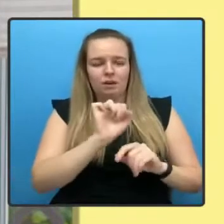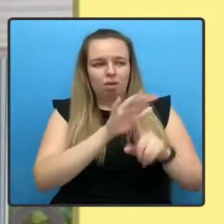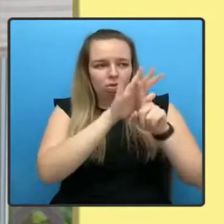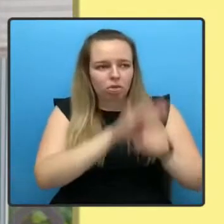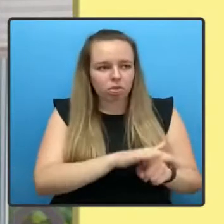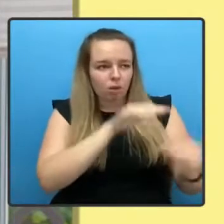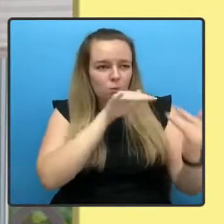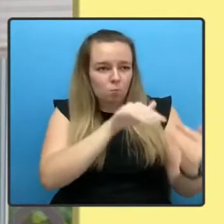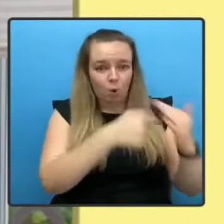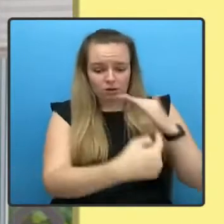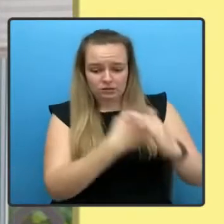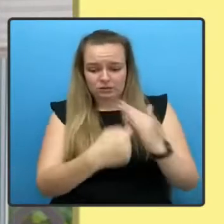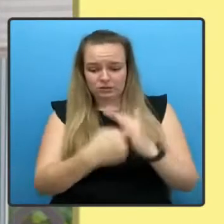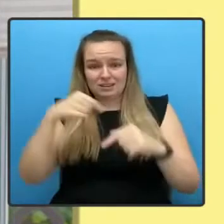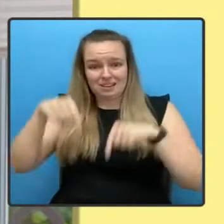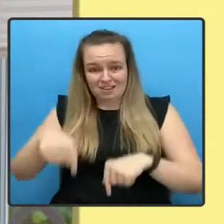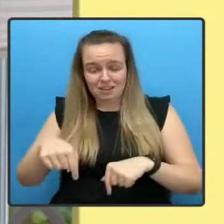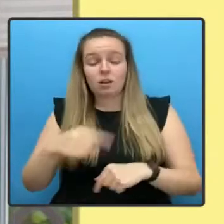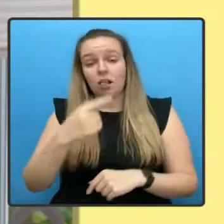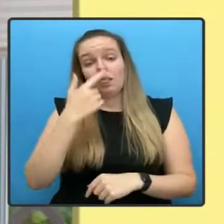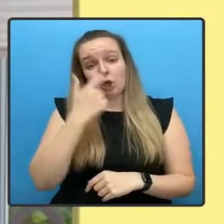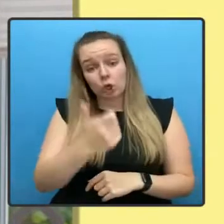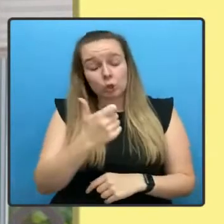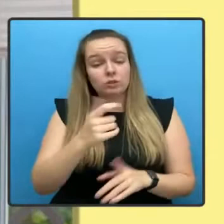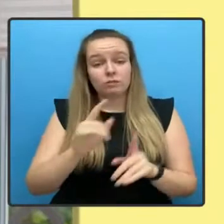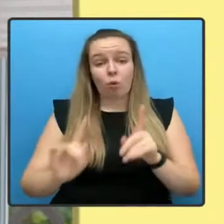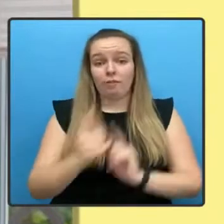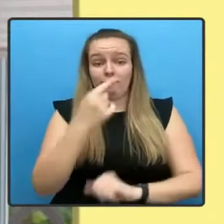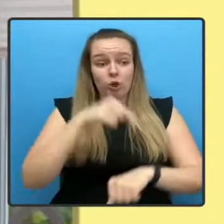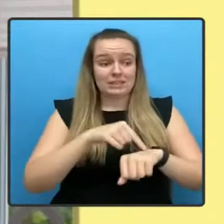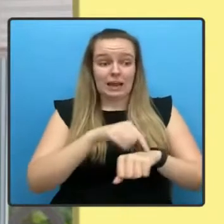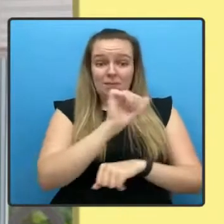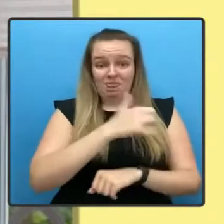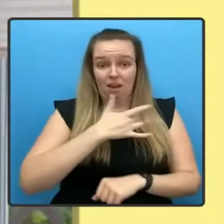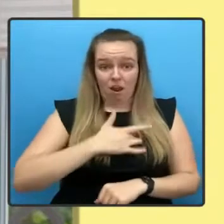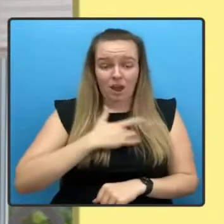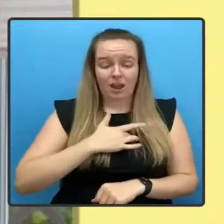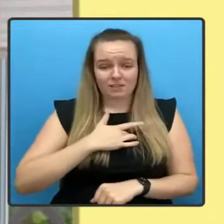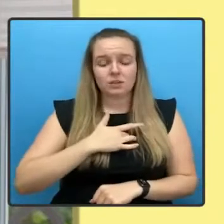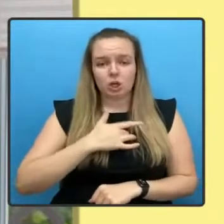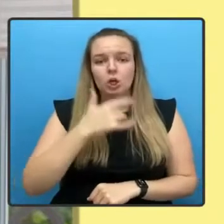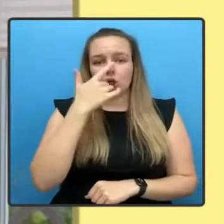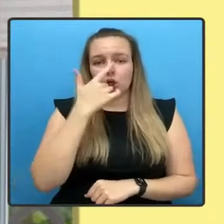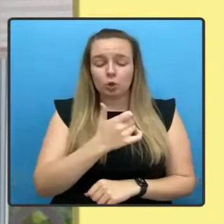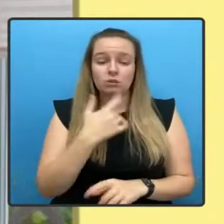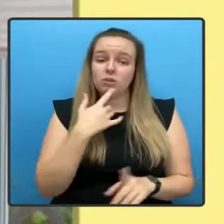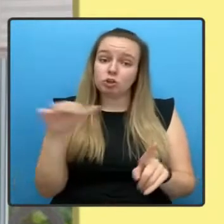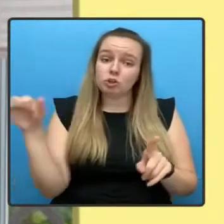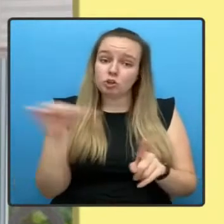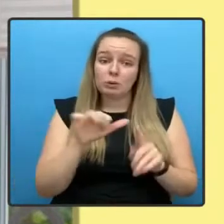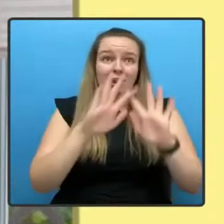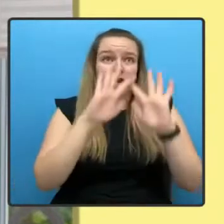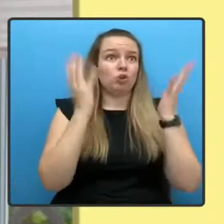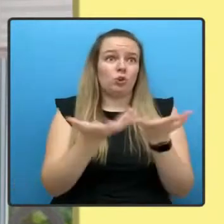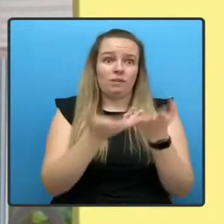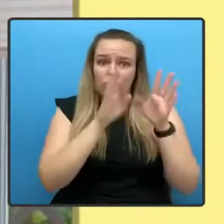often for the first time in their lives, exercise what should be a universal democratic right.